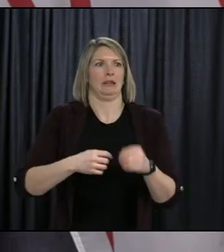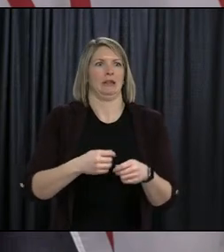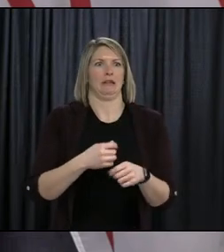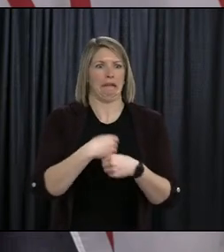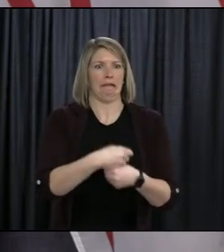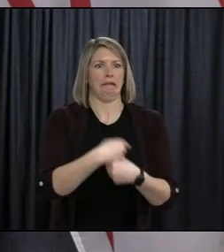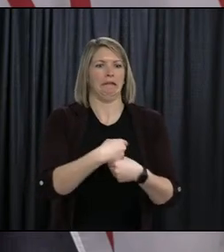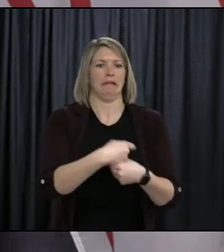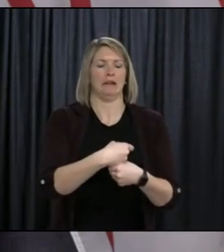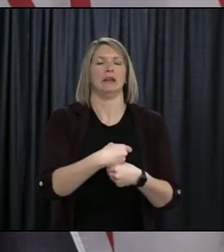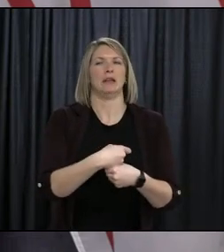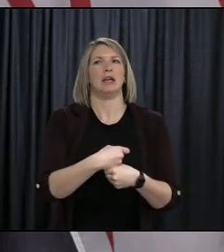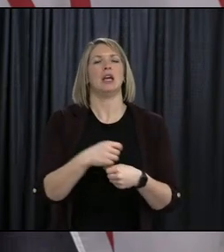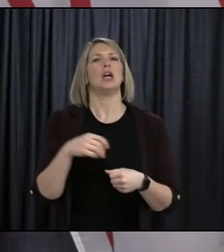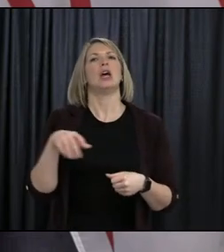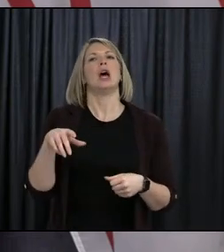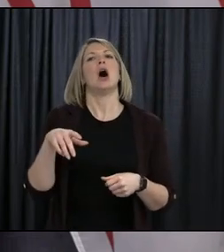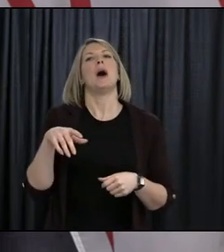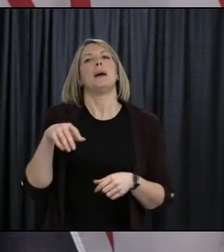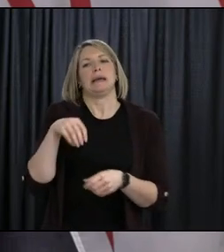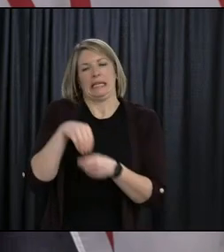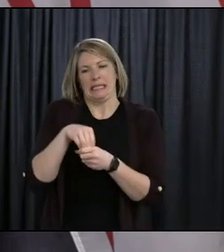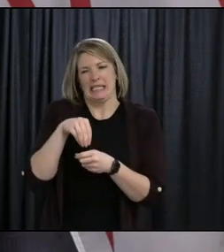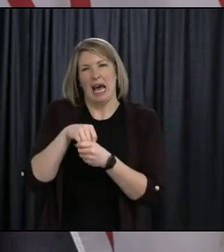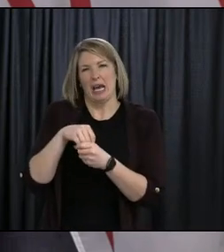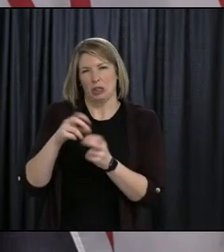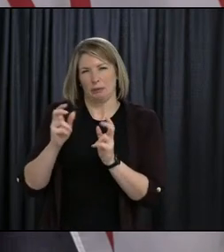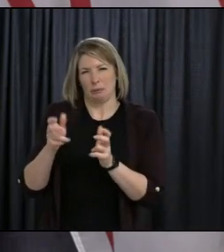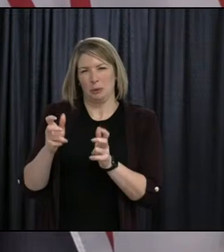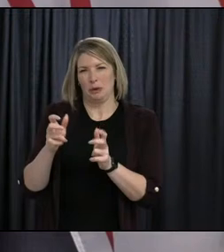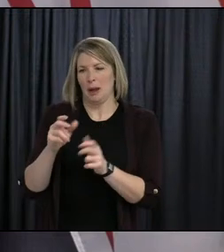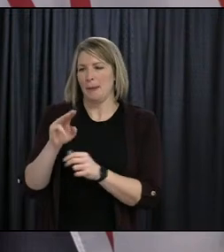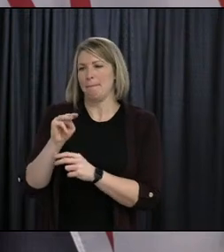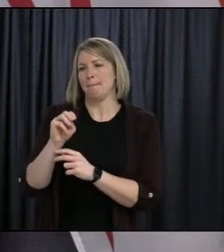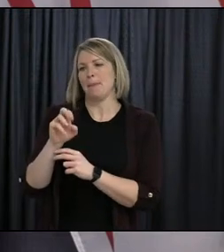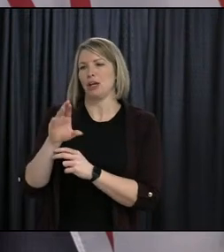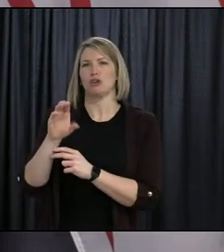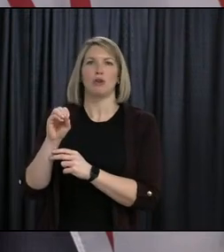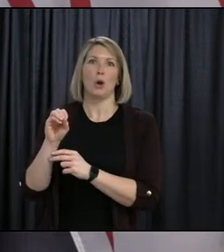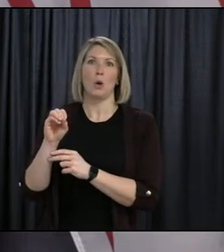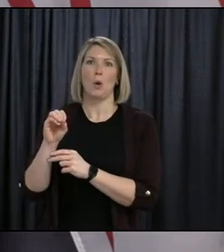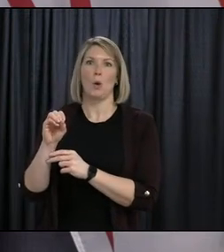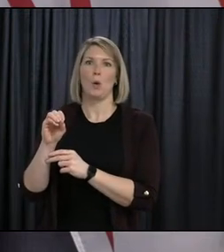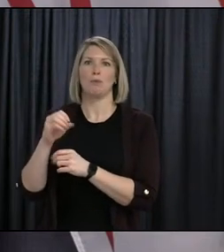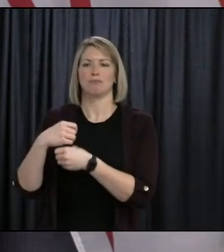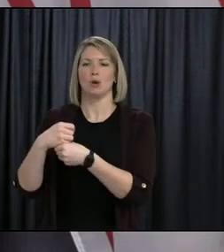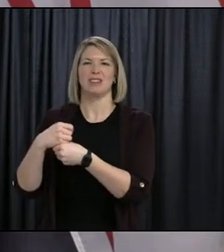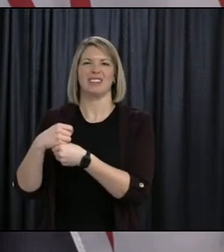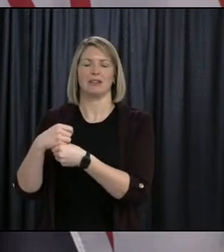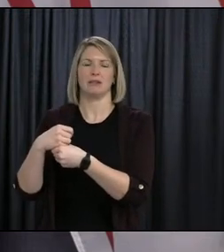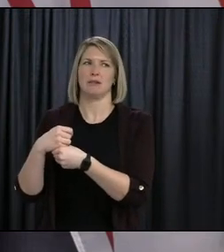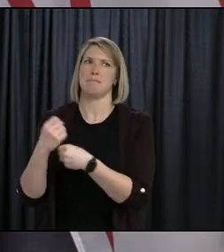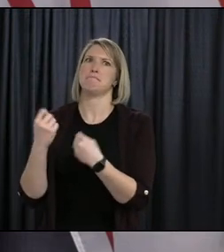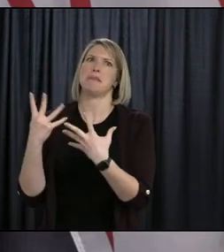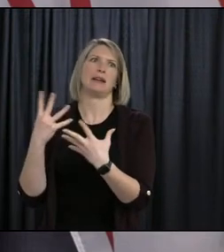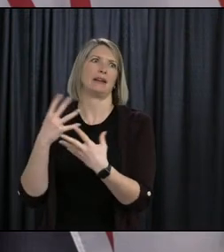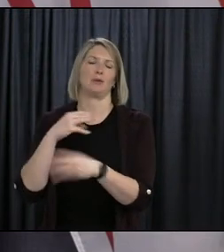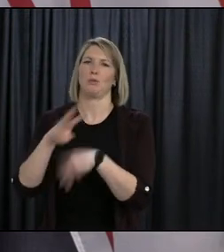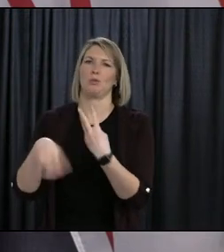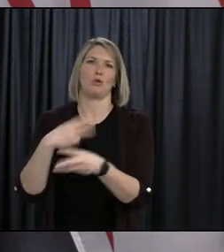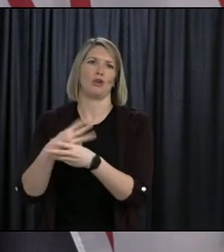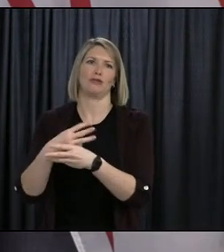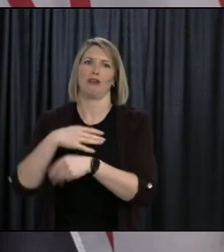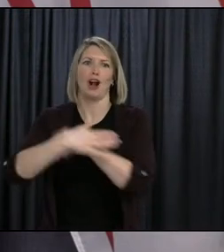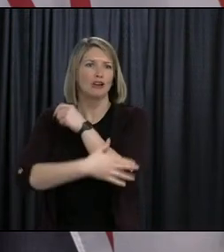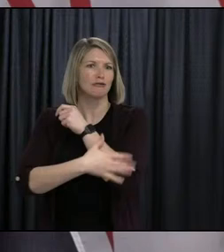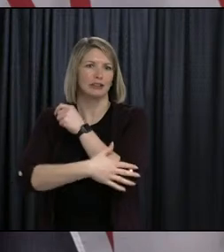of that. The microprocessors are in great demand all over the world, and we've got everything else. They